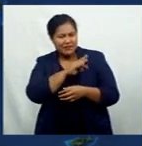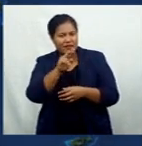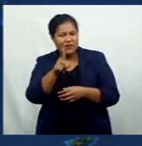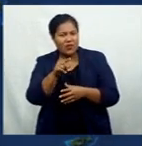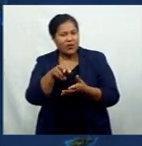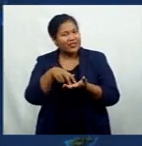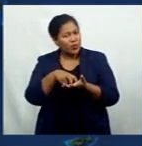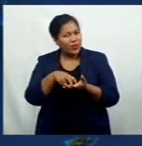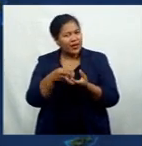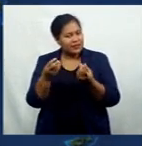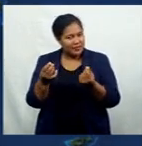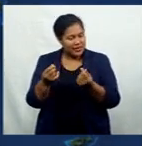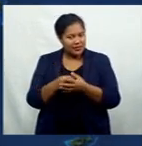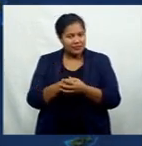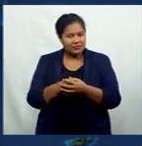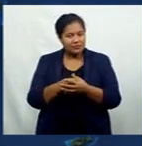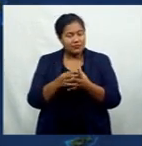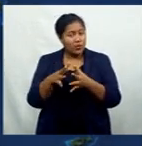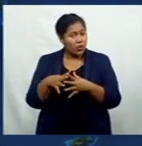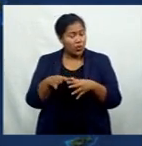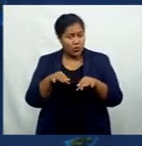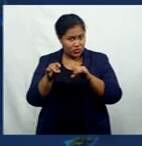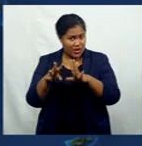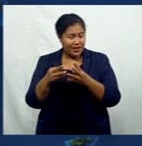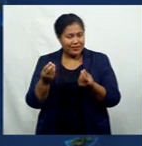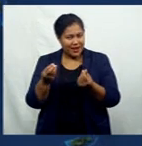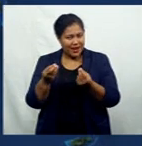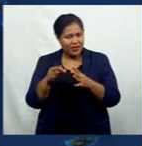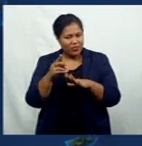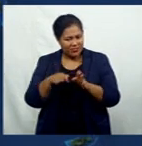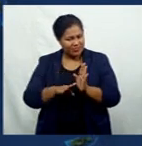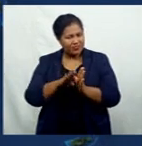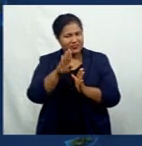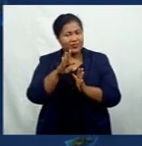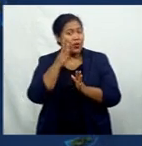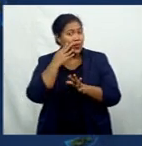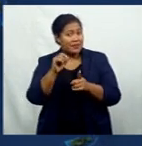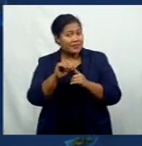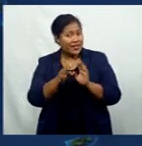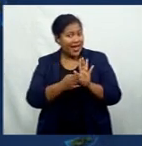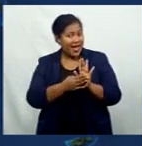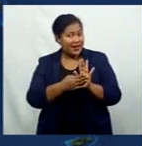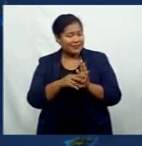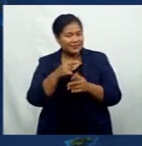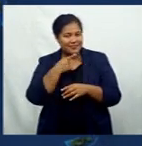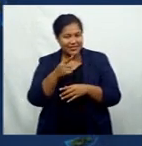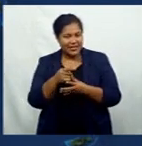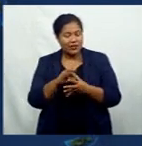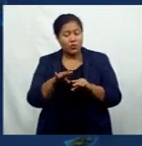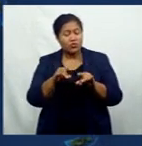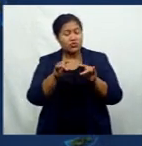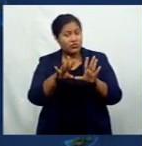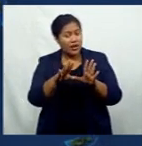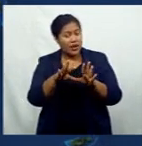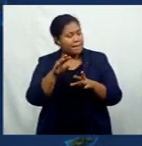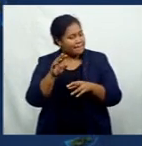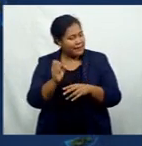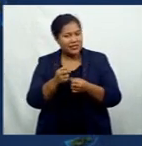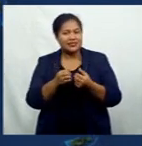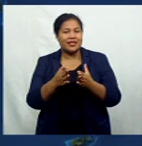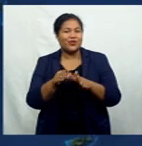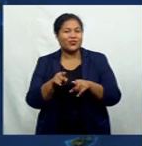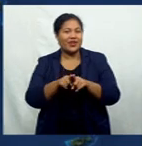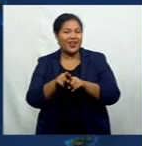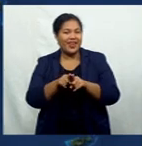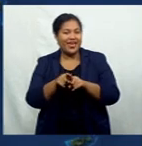weaker dollar. The Aussie dollar was among the major gainers after Prime Minister Scott Morrison said Australians must start to learn to